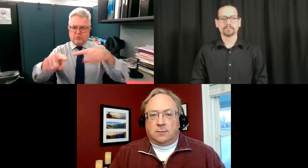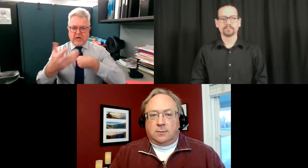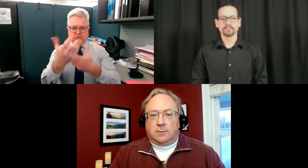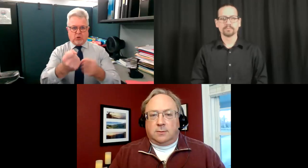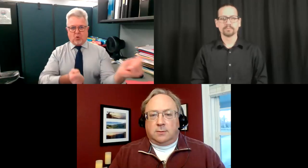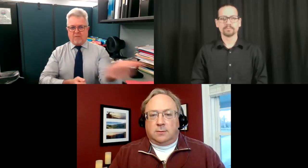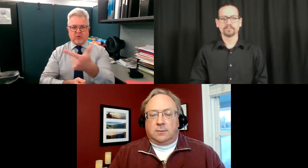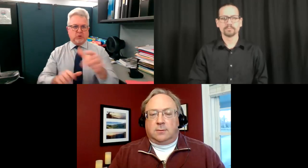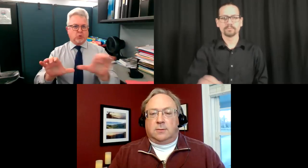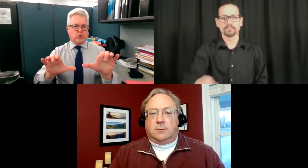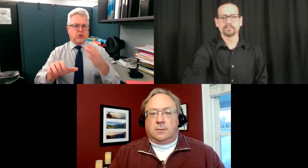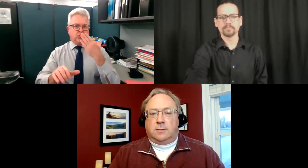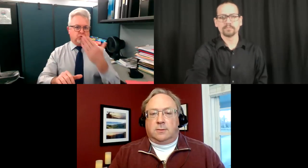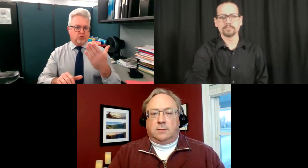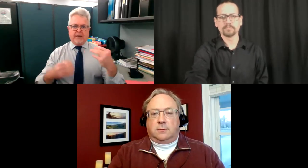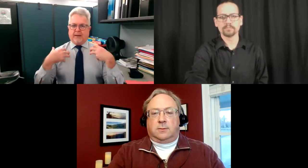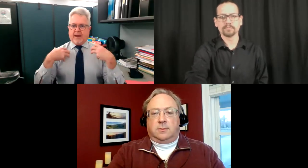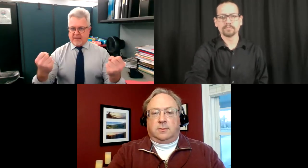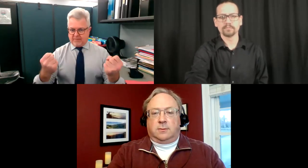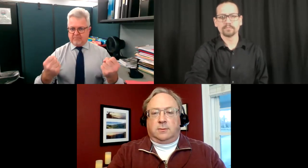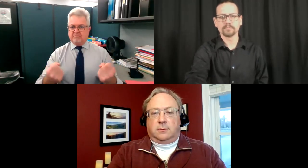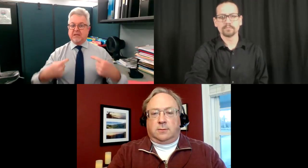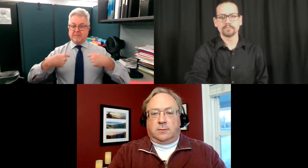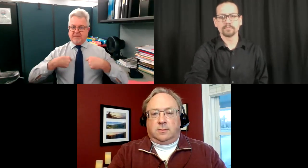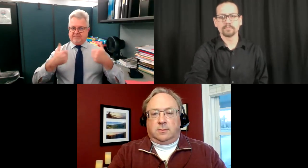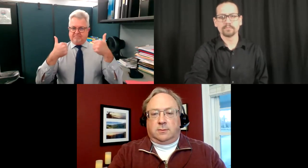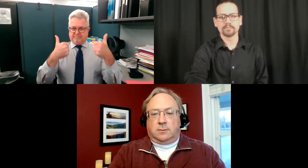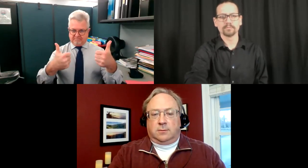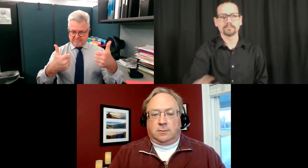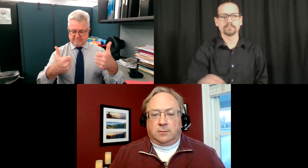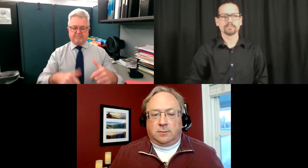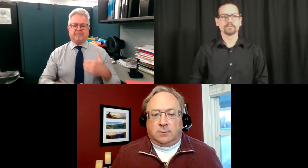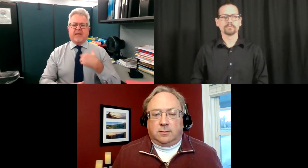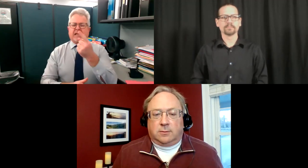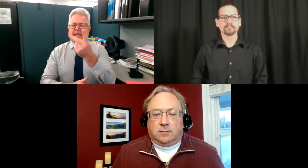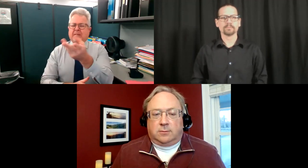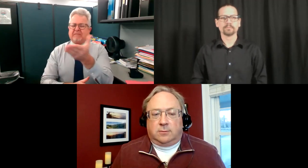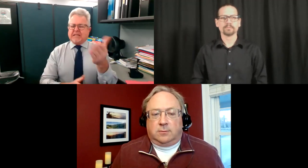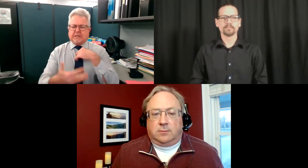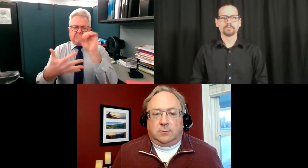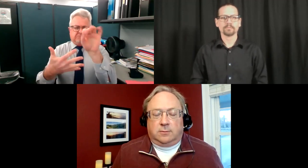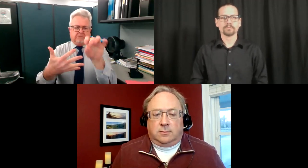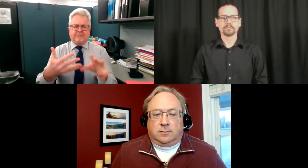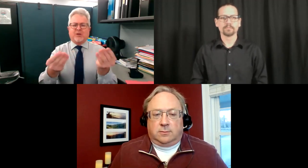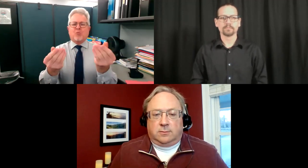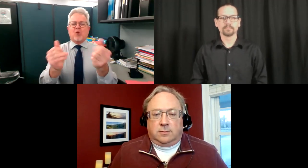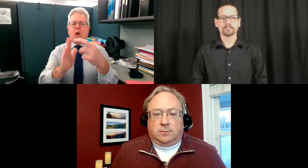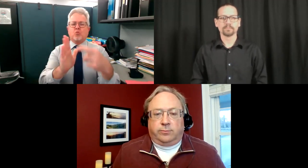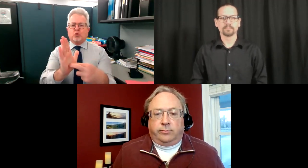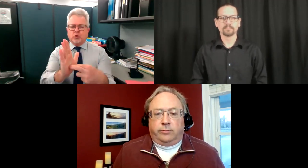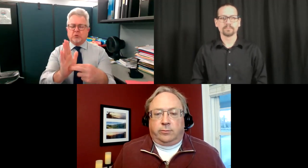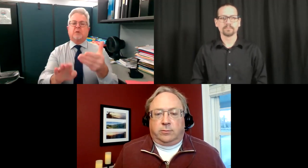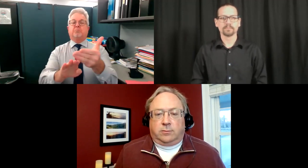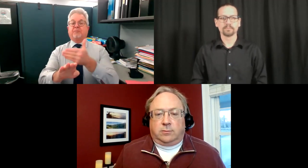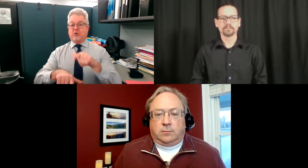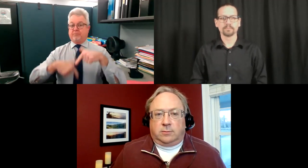It's good to see all of you come to our meeting this evening. I hope that you're all doing good and remaining healthy and safe. Okay, so I